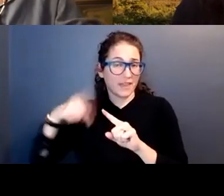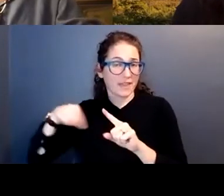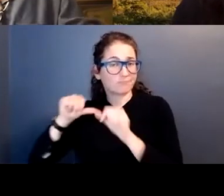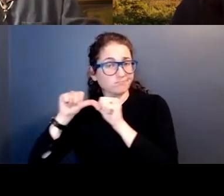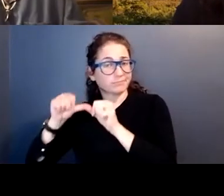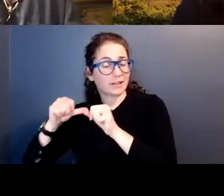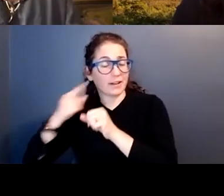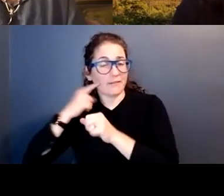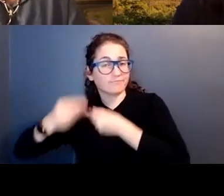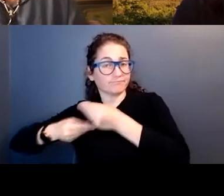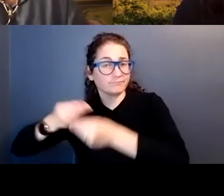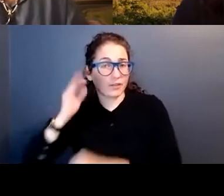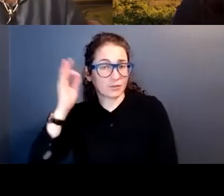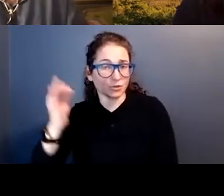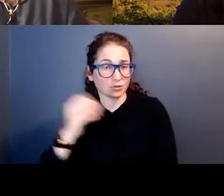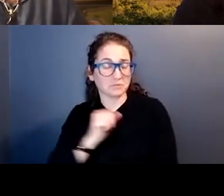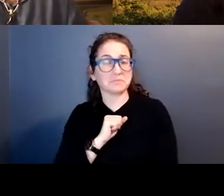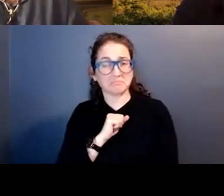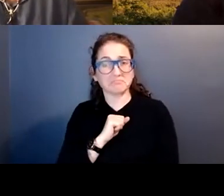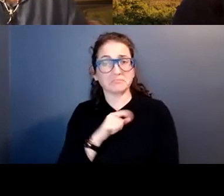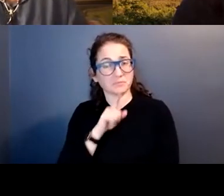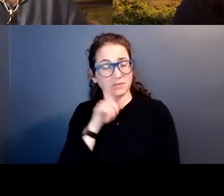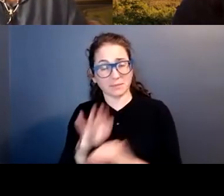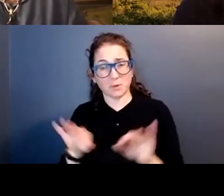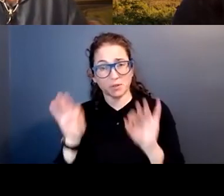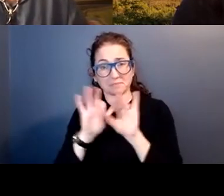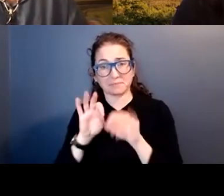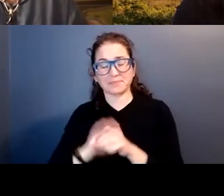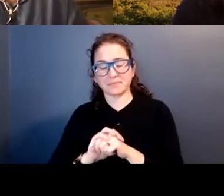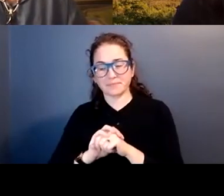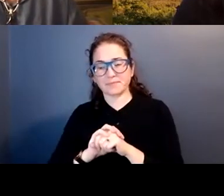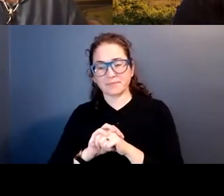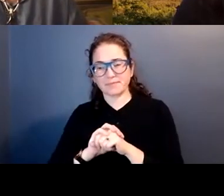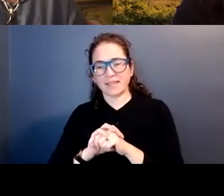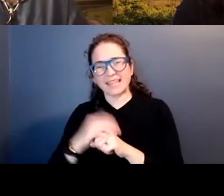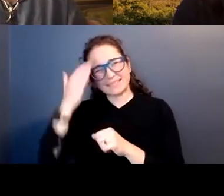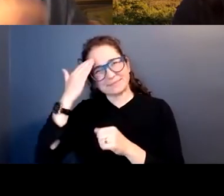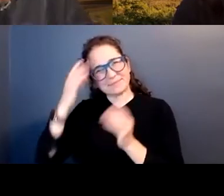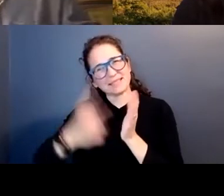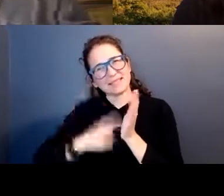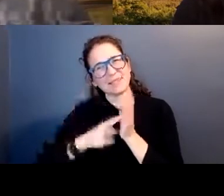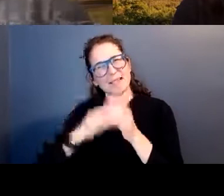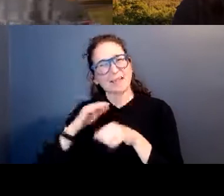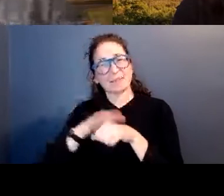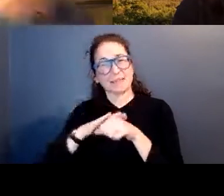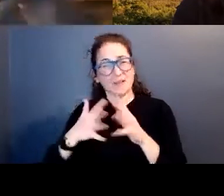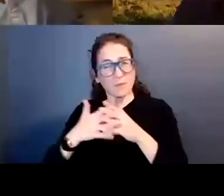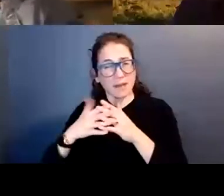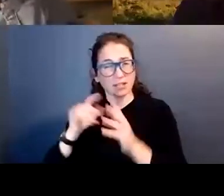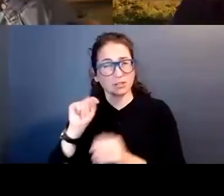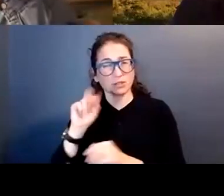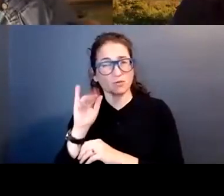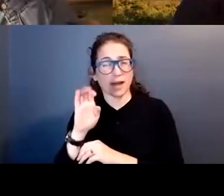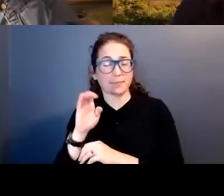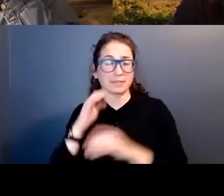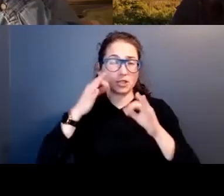on the future. I think that's so important because sometimes Native American tribes determine who's a